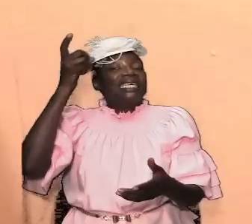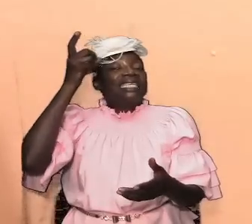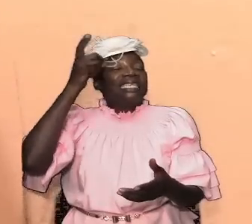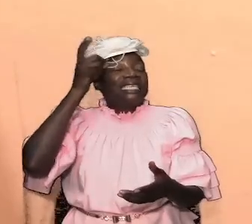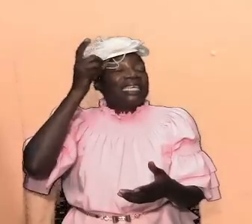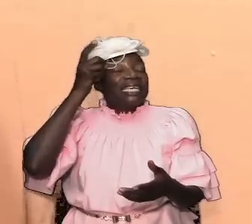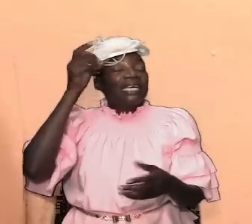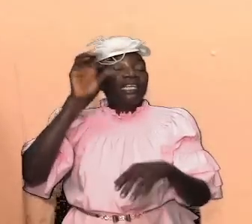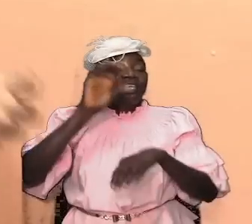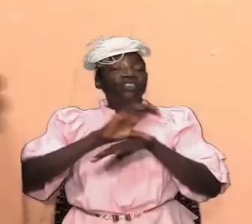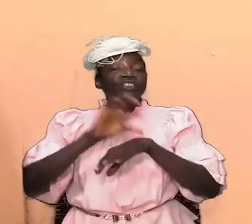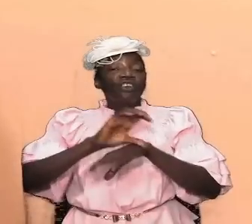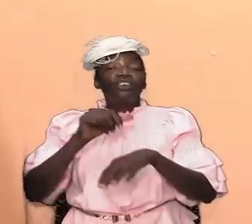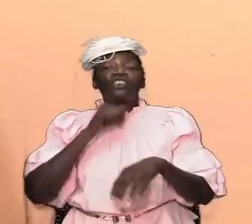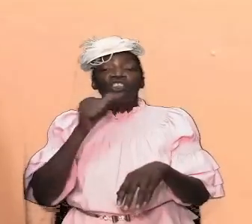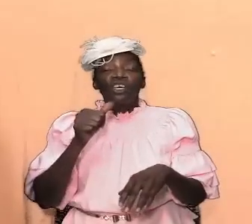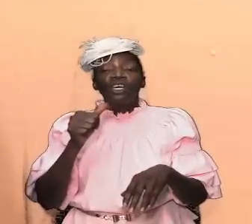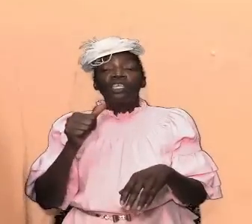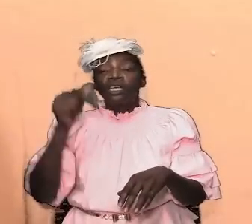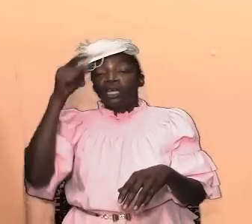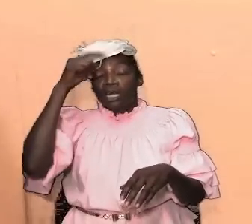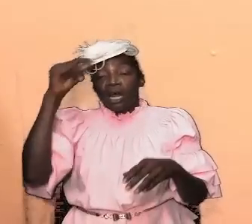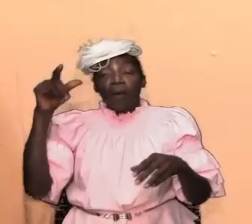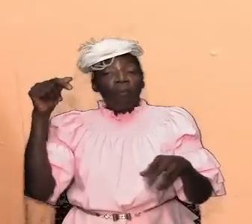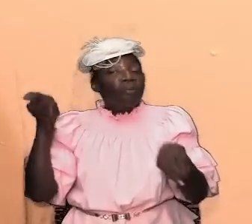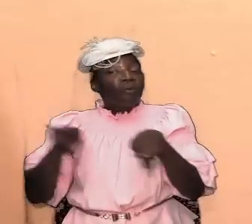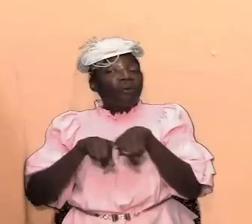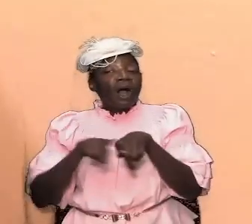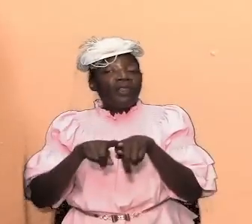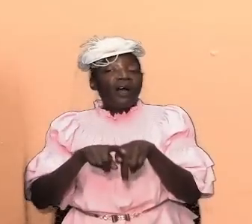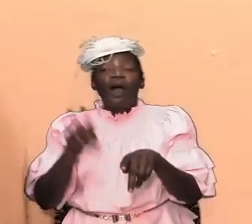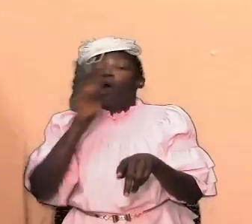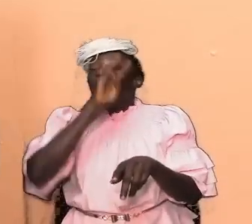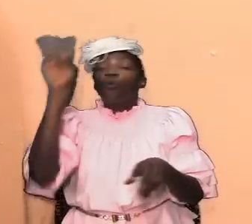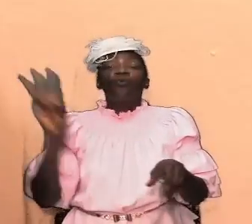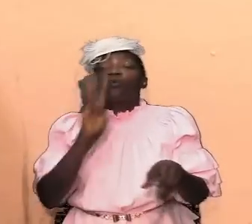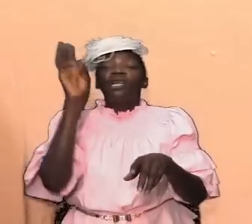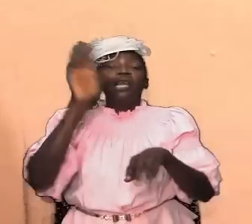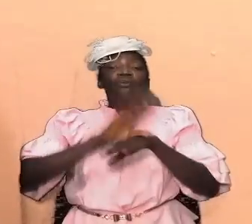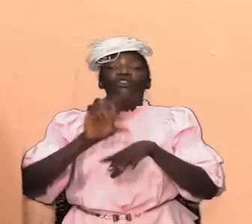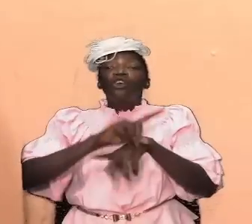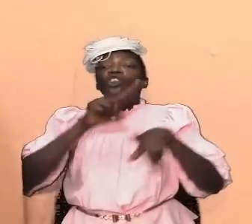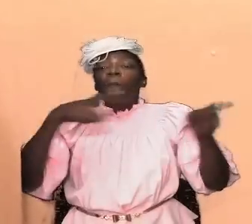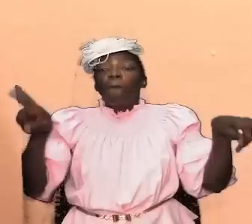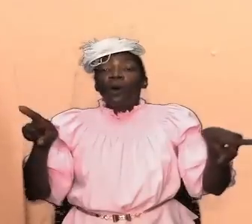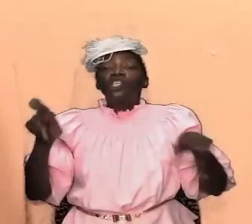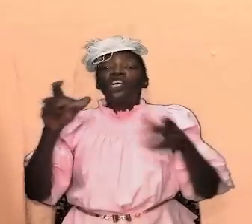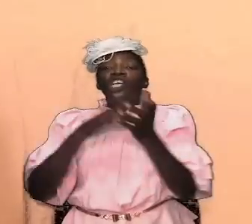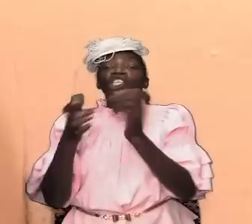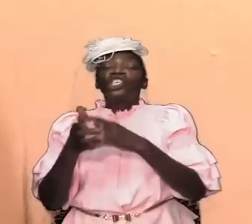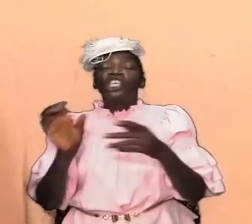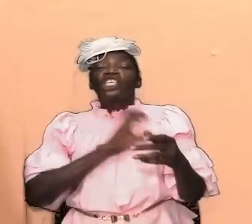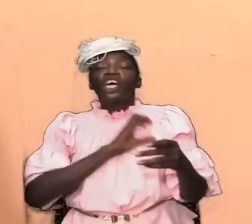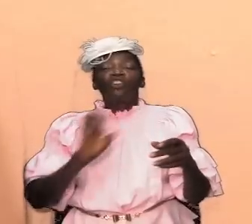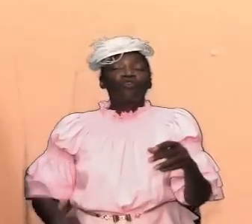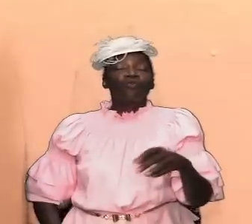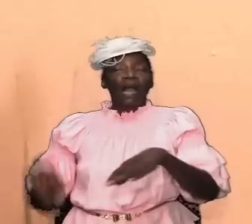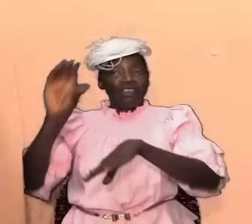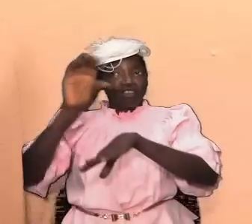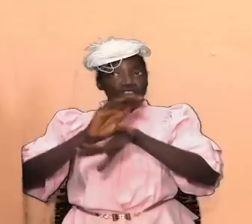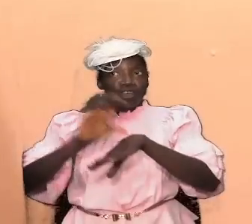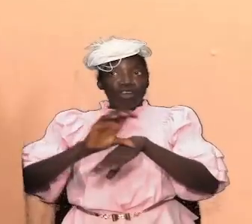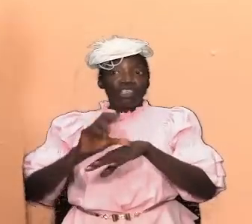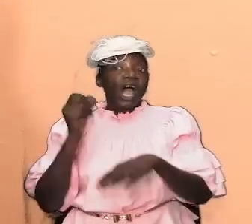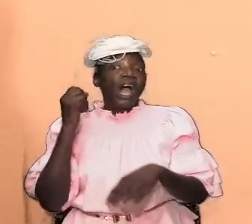brother williams church it is the church of jesus christ and we need to understand that